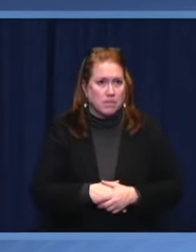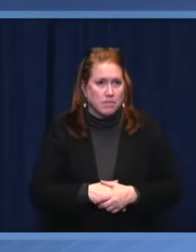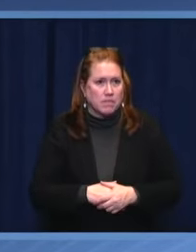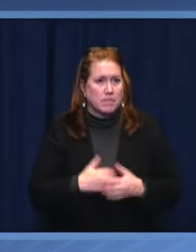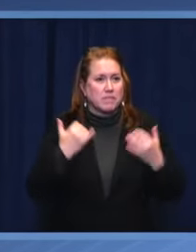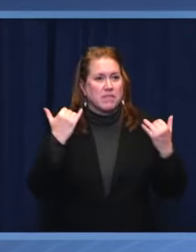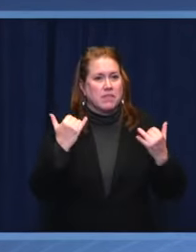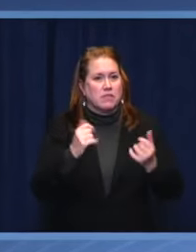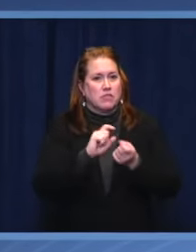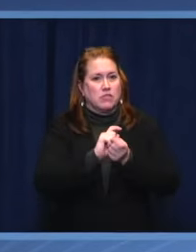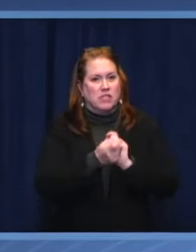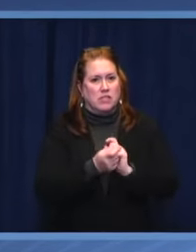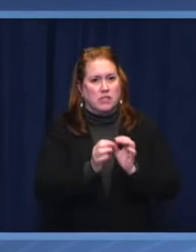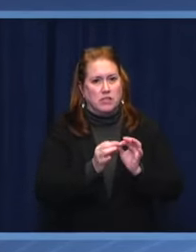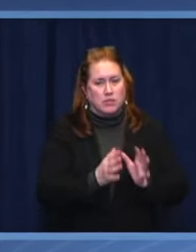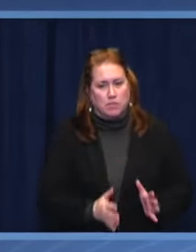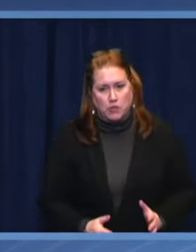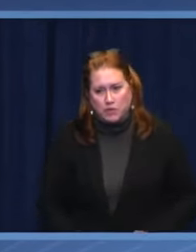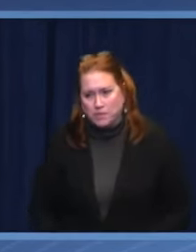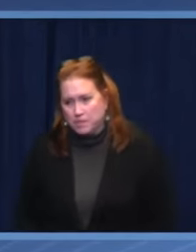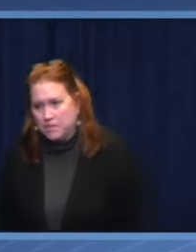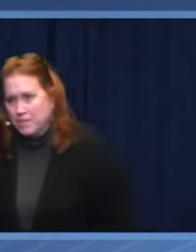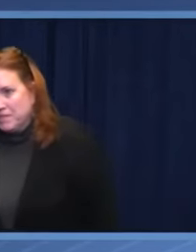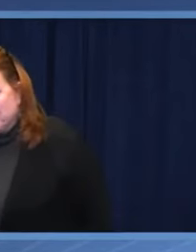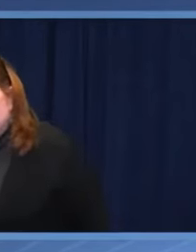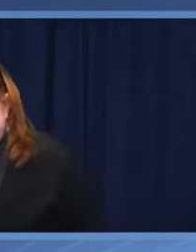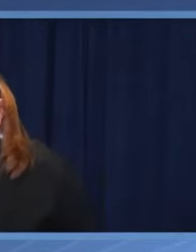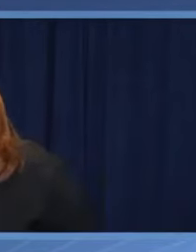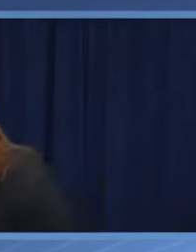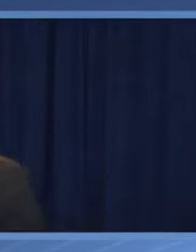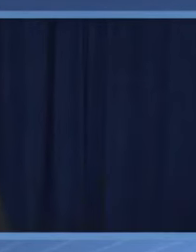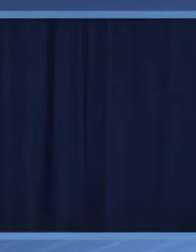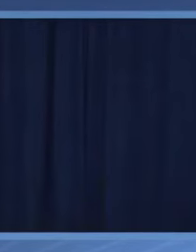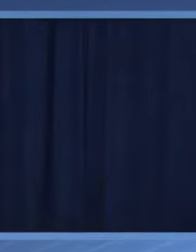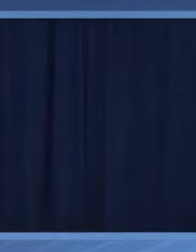We turn now to Niger, President Bazoum. La parole est à vous, Monsieur le Président.